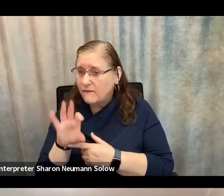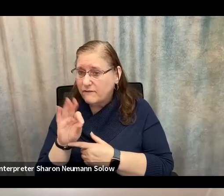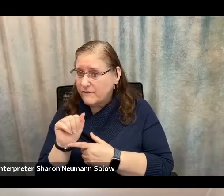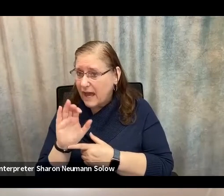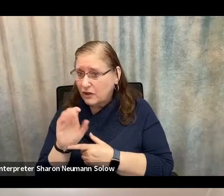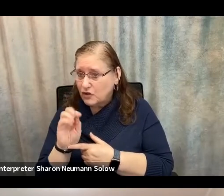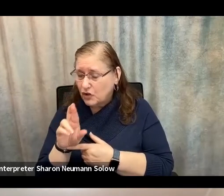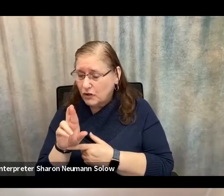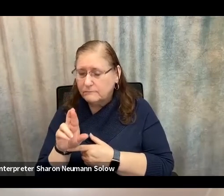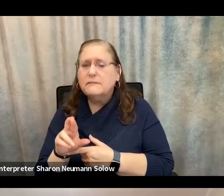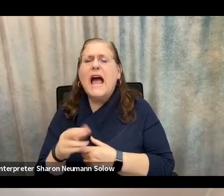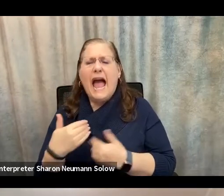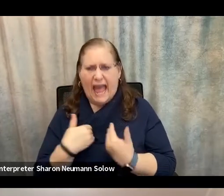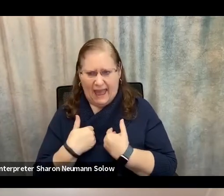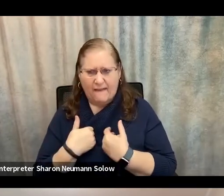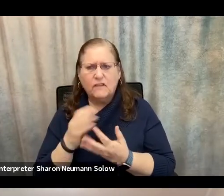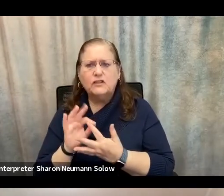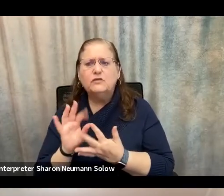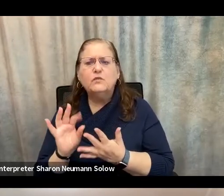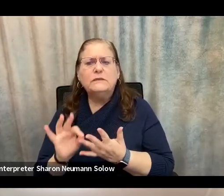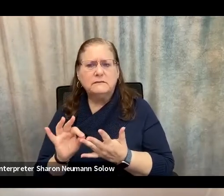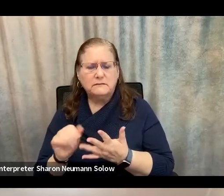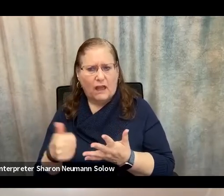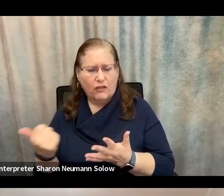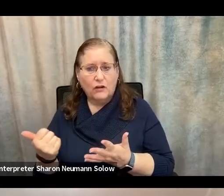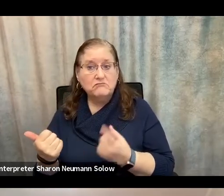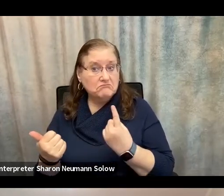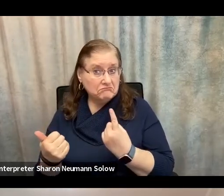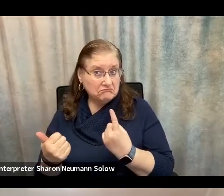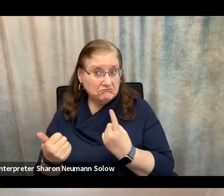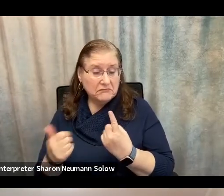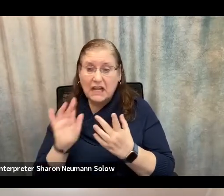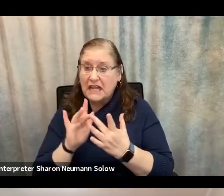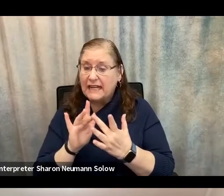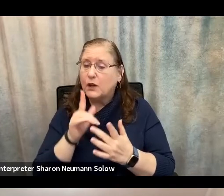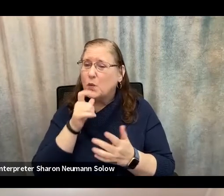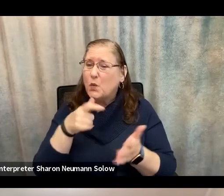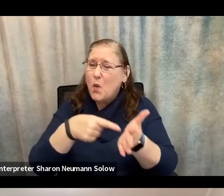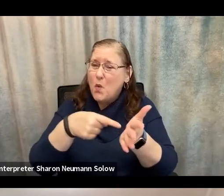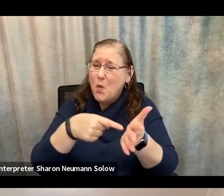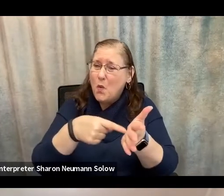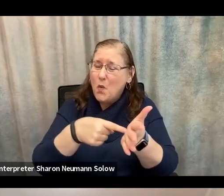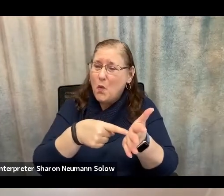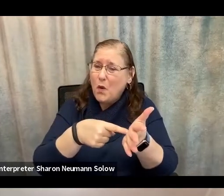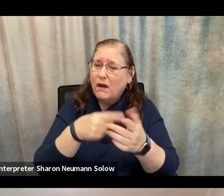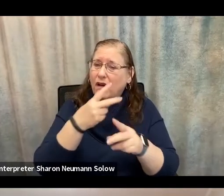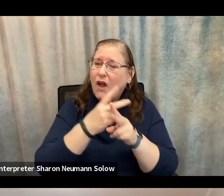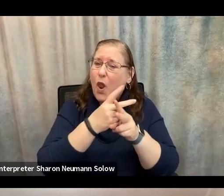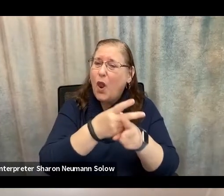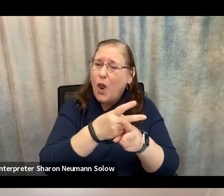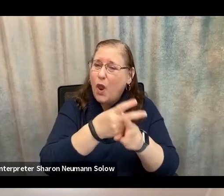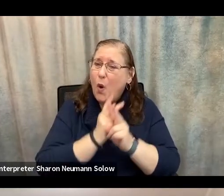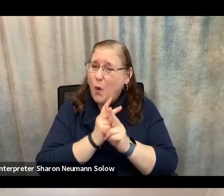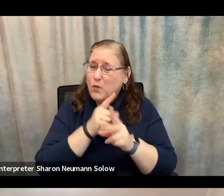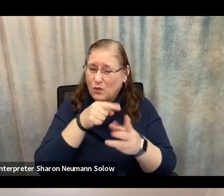there are other alternatives to factoring. One is really just to contact your creditor or your loan servicer and asking them for help,